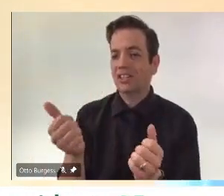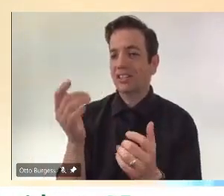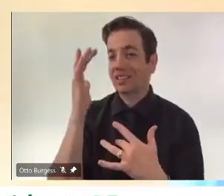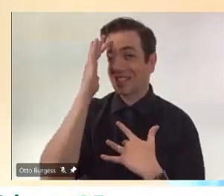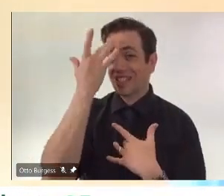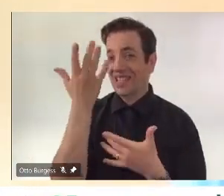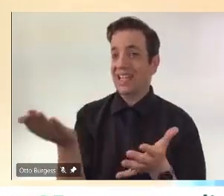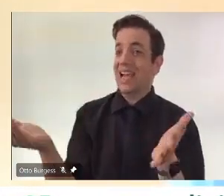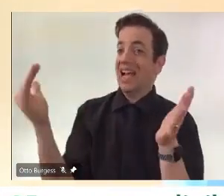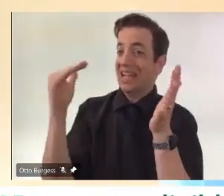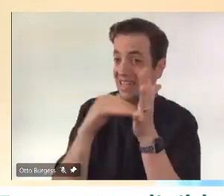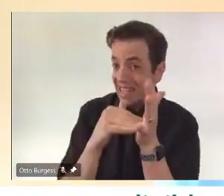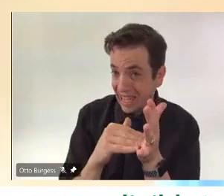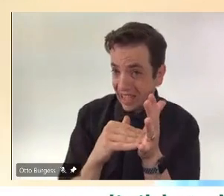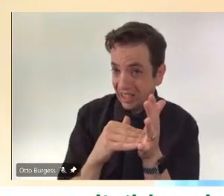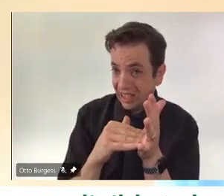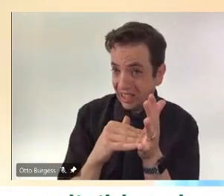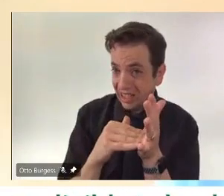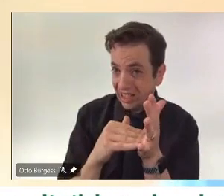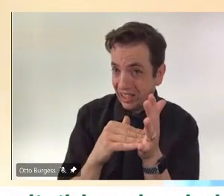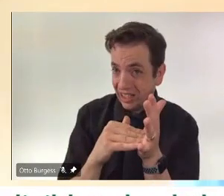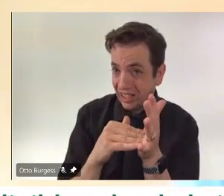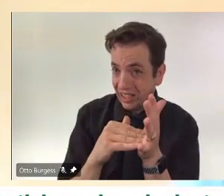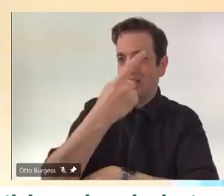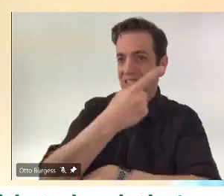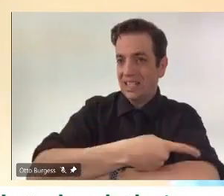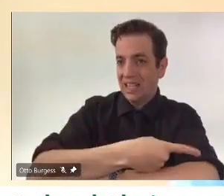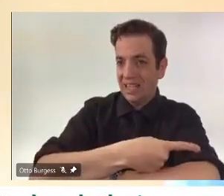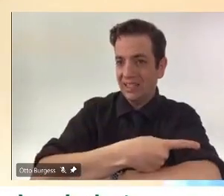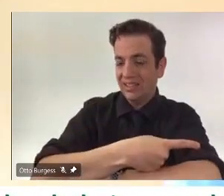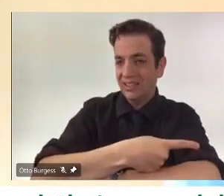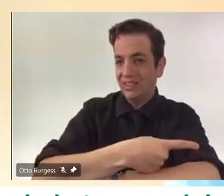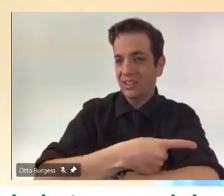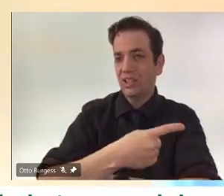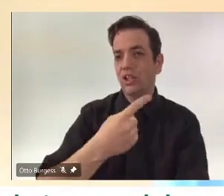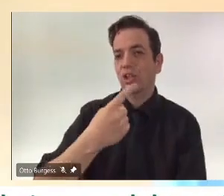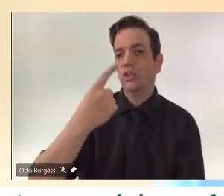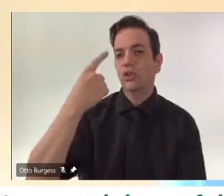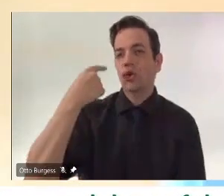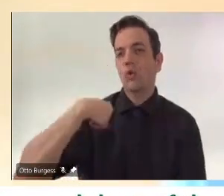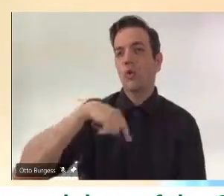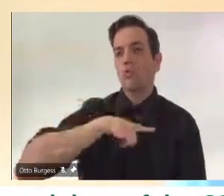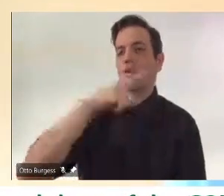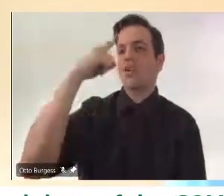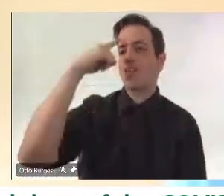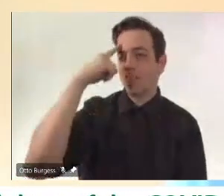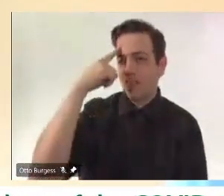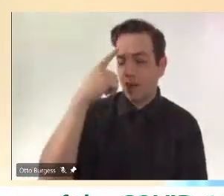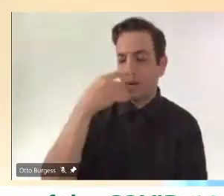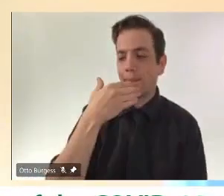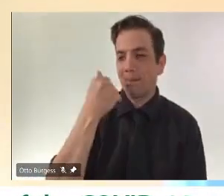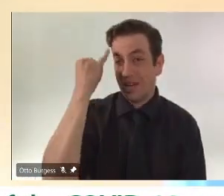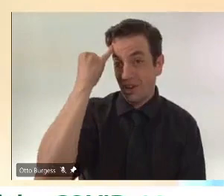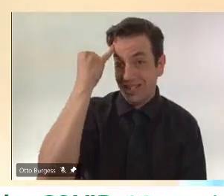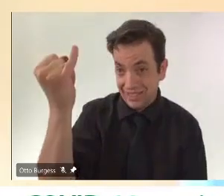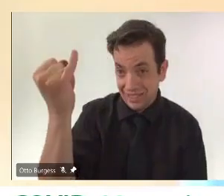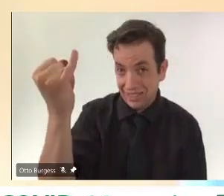have the 90-day wait period, primarily because people who had developed COVID